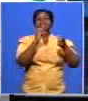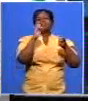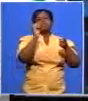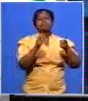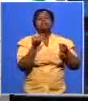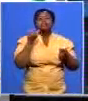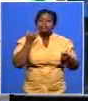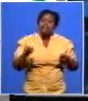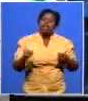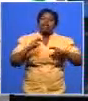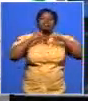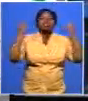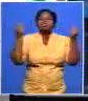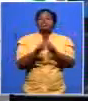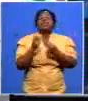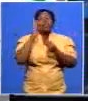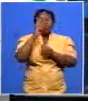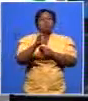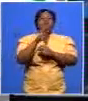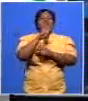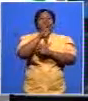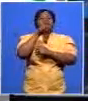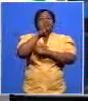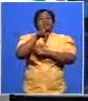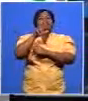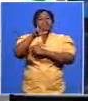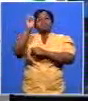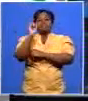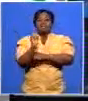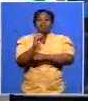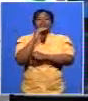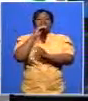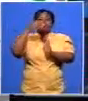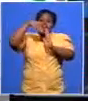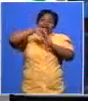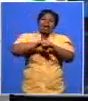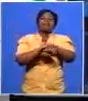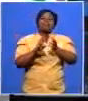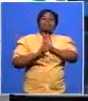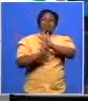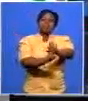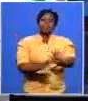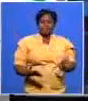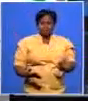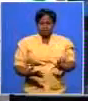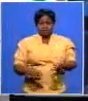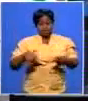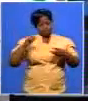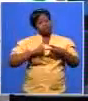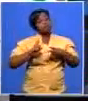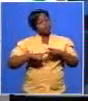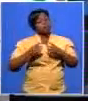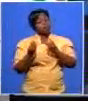.9 percent nationally which is under representation that message disappeared in that debate the second thing that